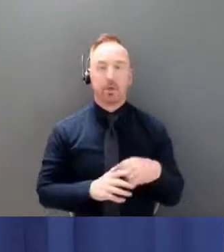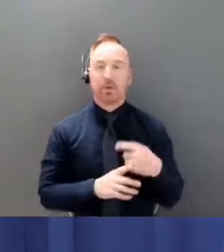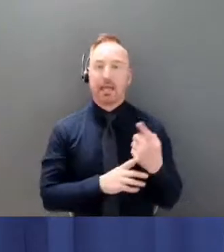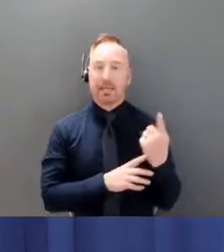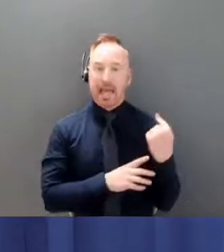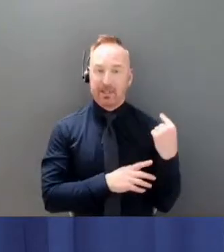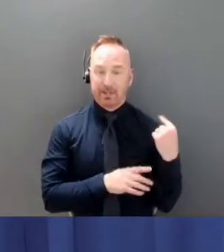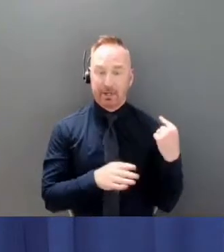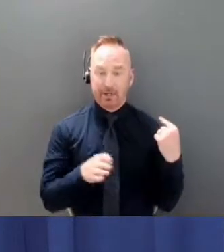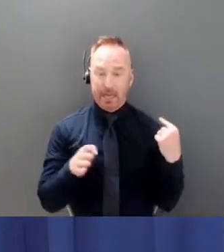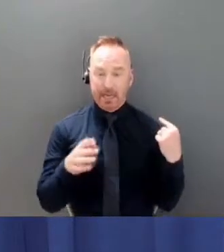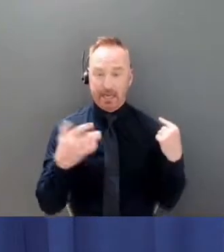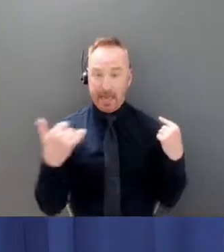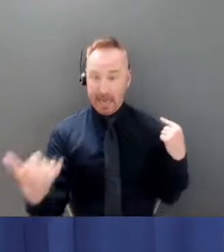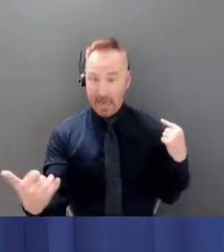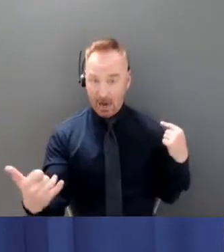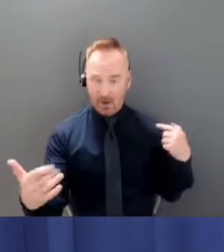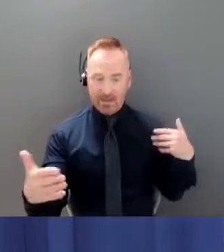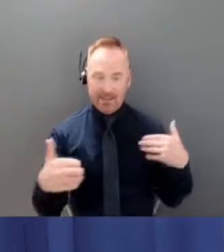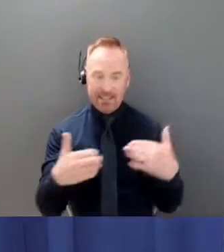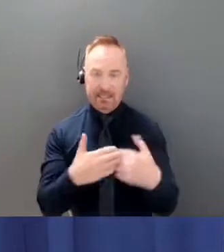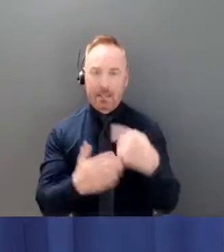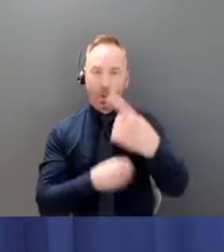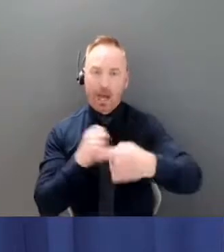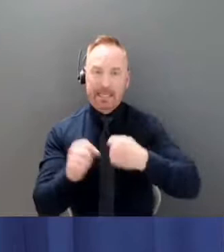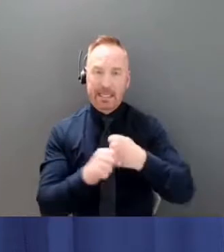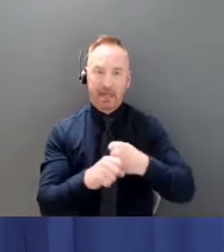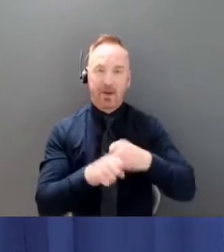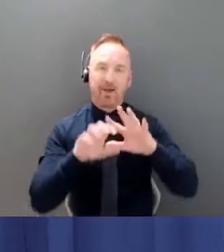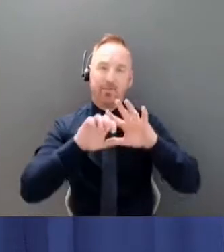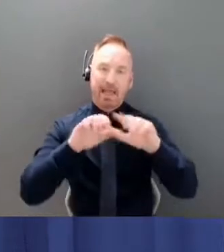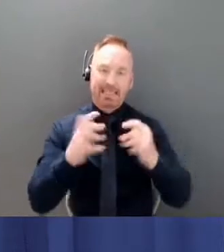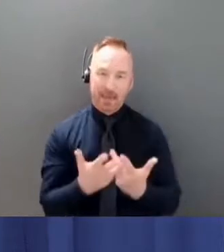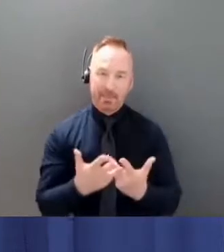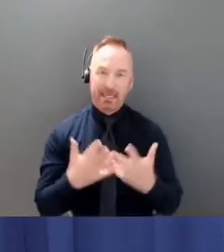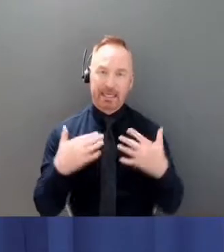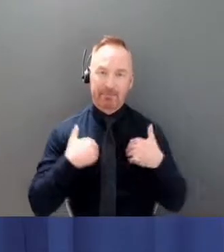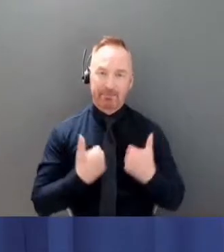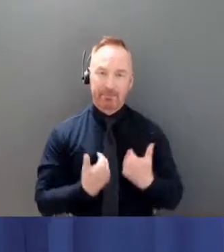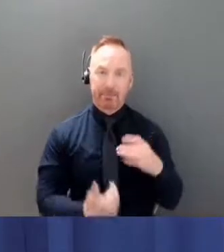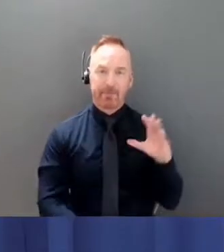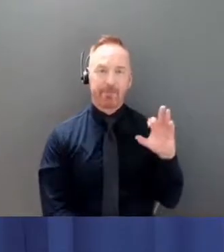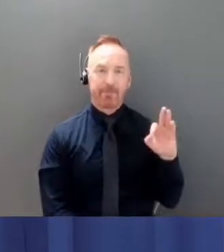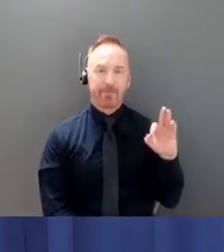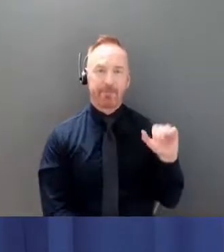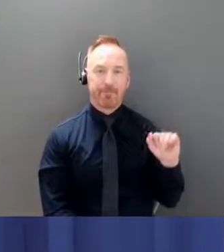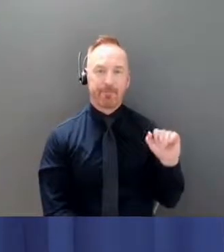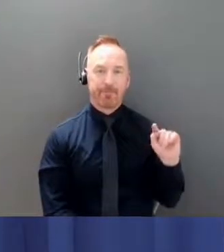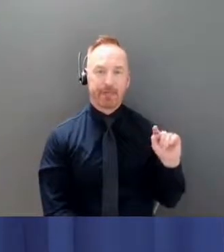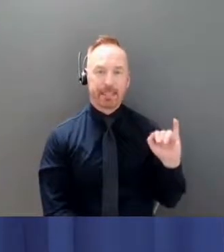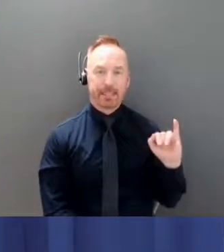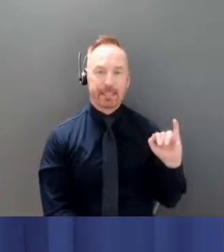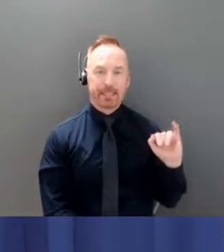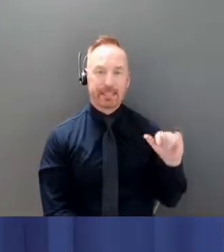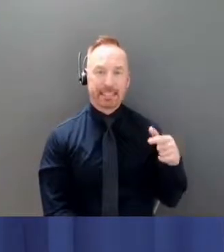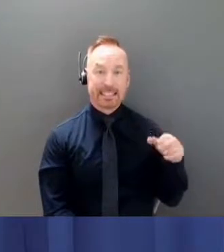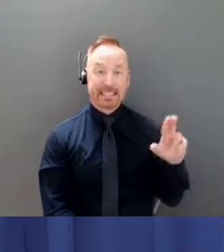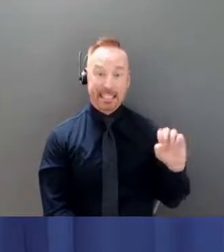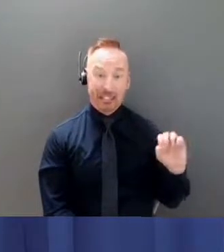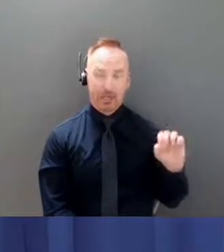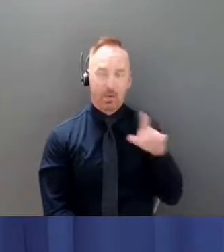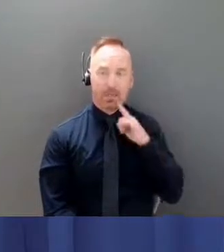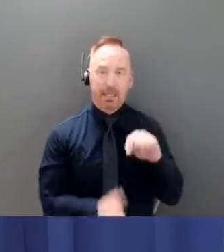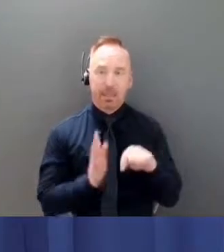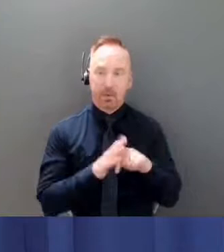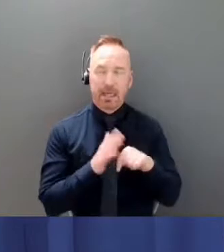fatigue so we we of course have been and quite appropriately and progressing along a path forward a reopening a